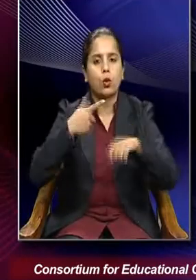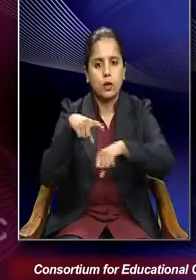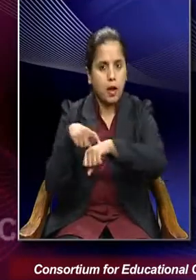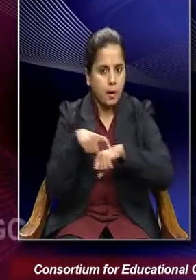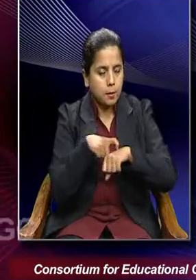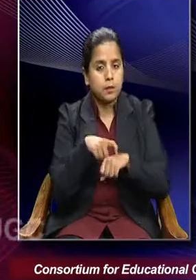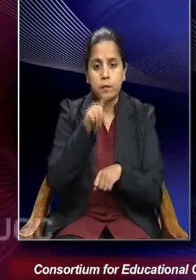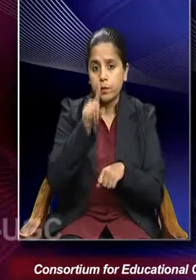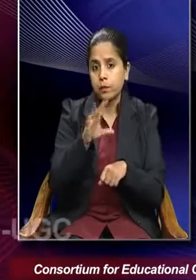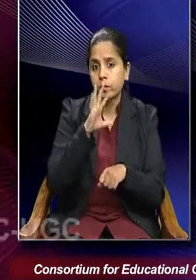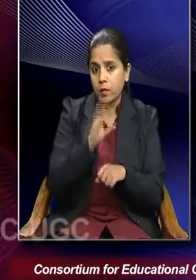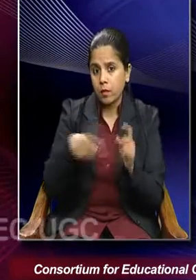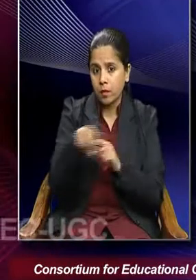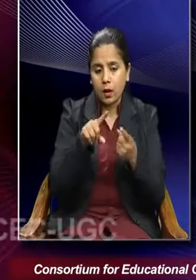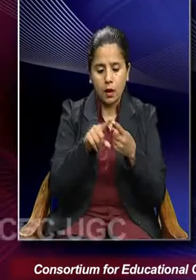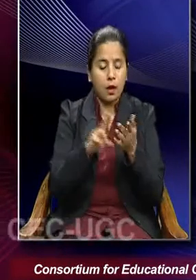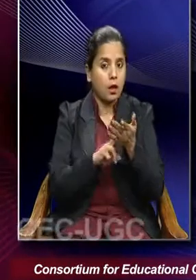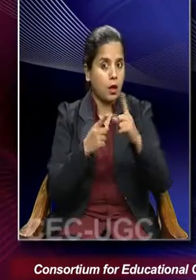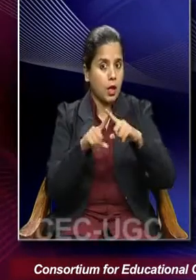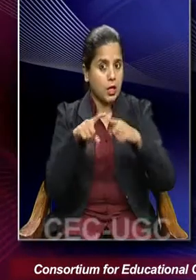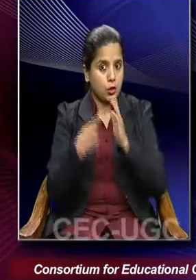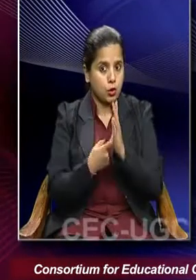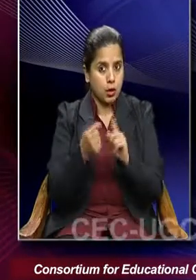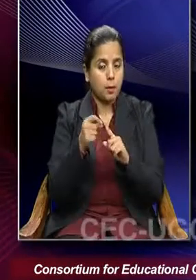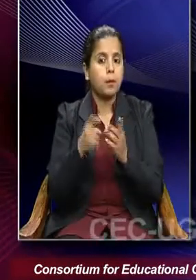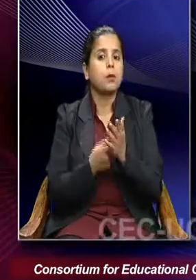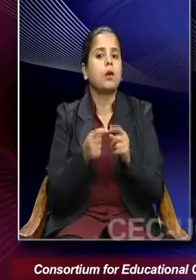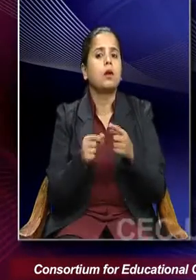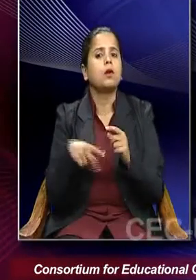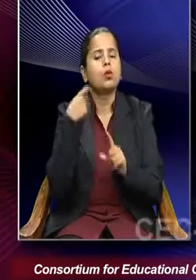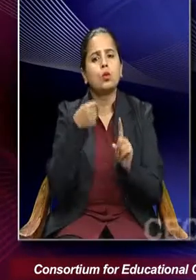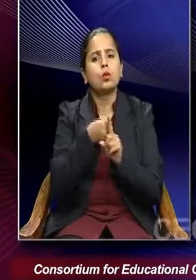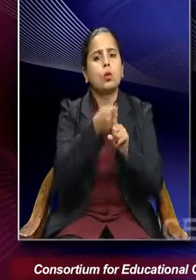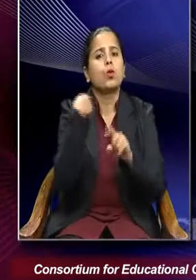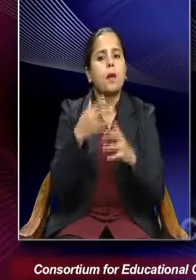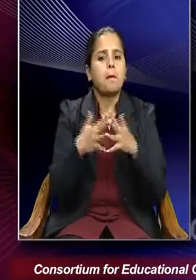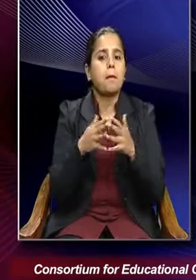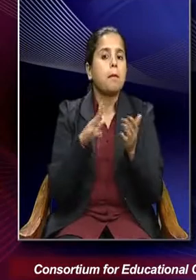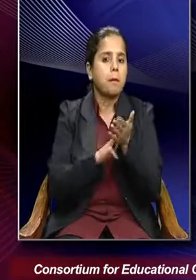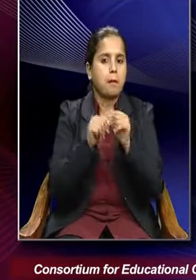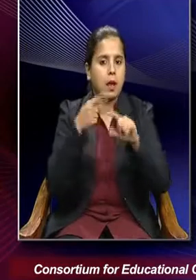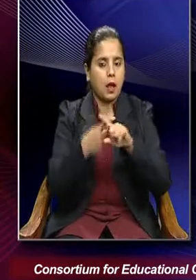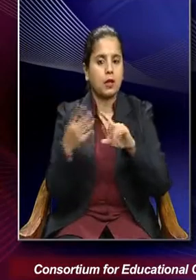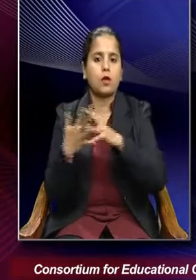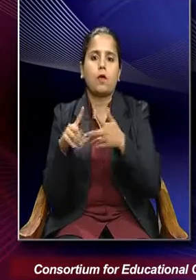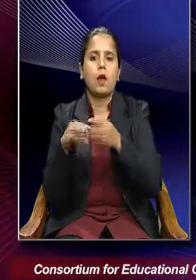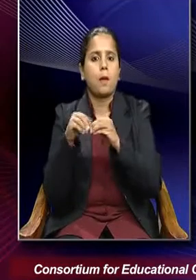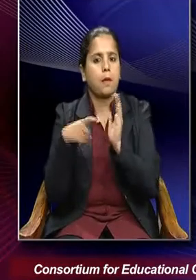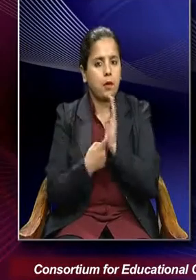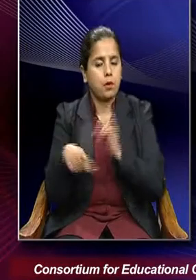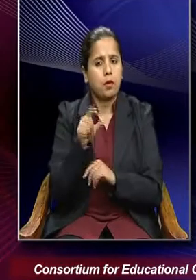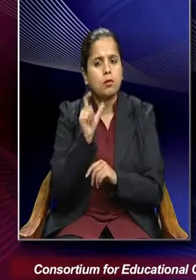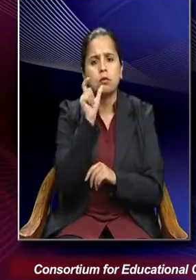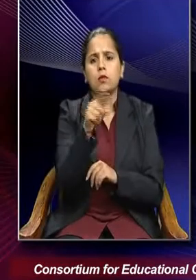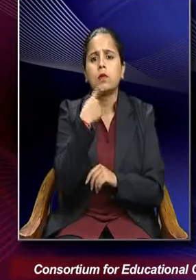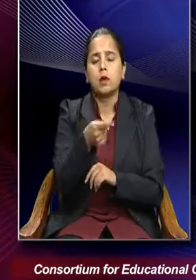this interpretative sociology was advocated by Max Weber. His approach is kind of termed as